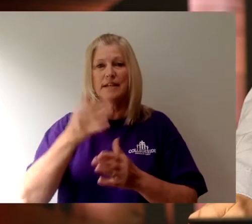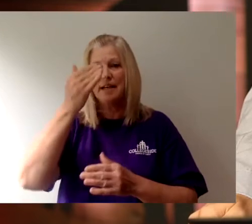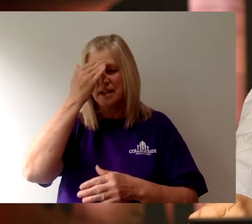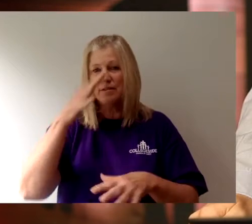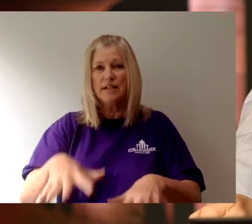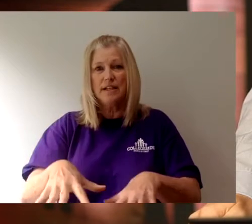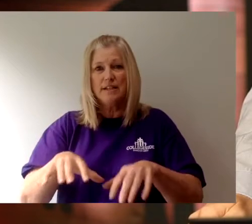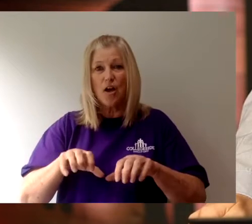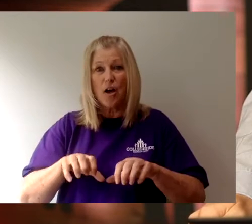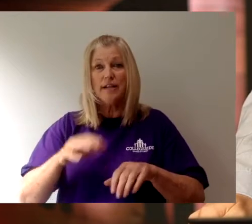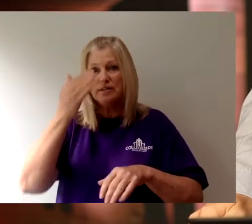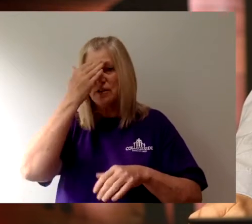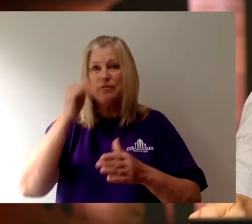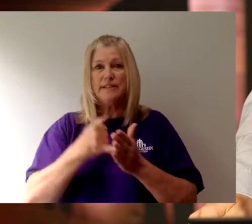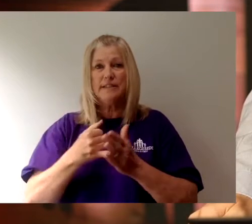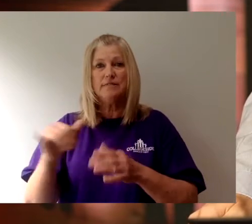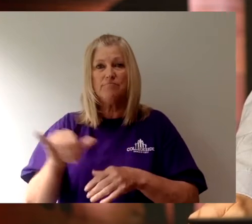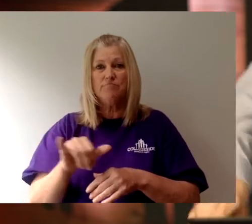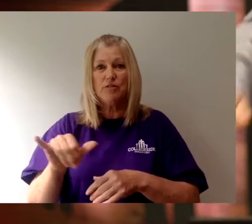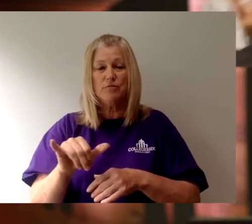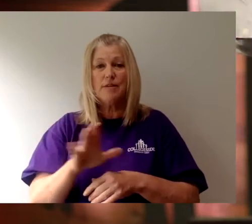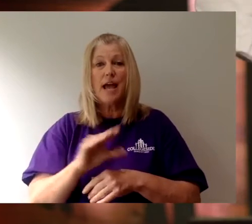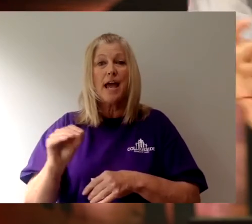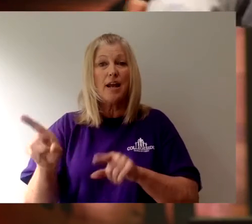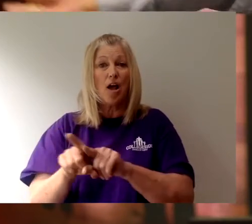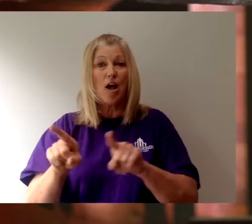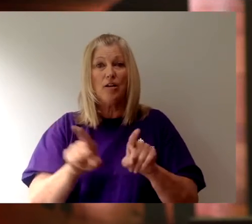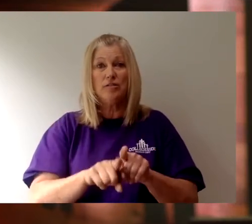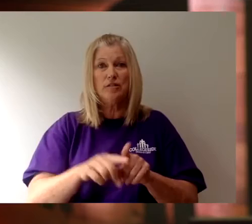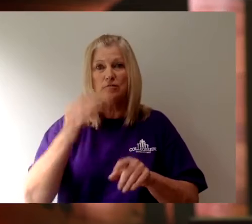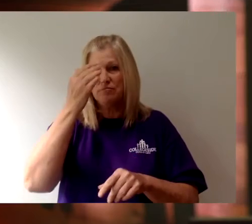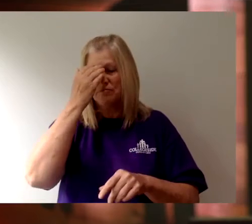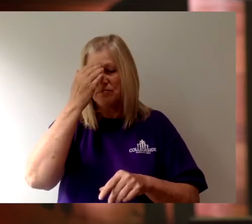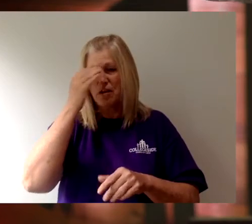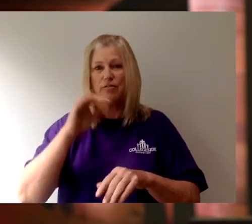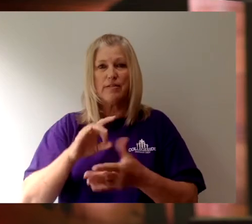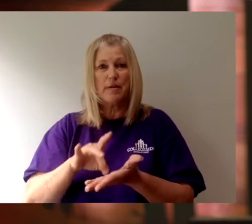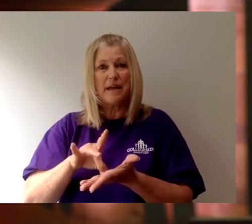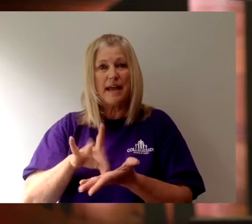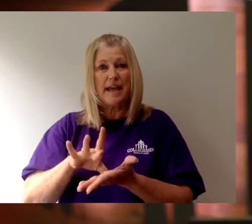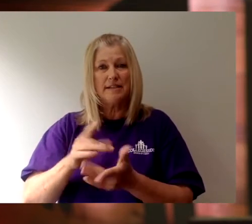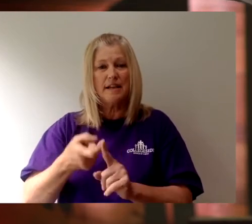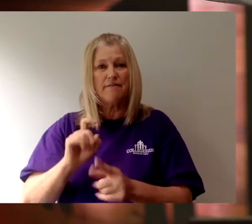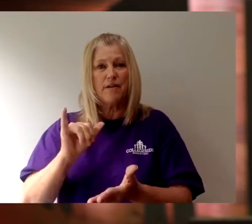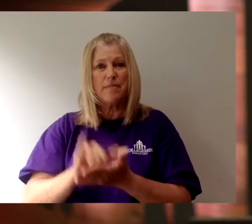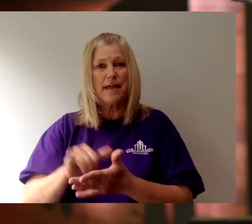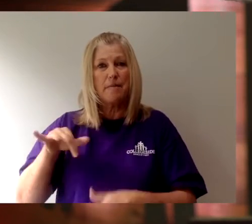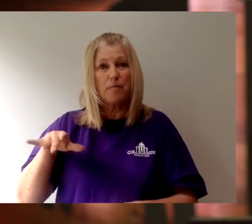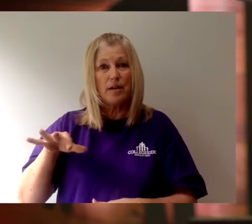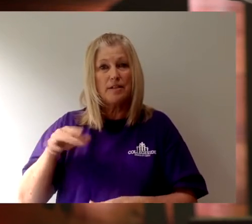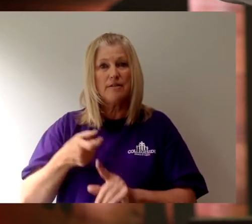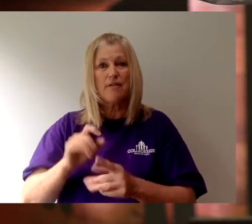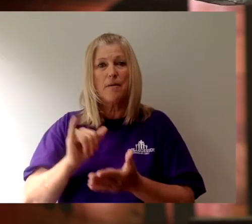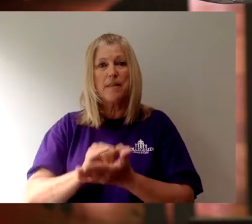he knows that his audience knows it, too. And he also is aware that they have been exiled from that perceived presence,